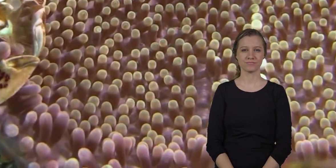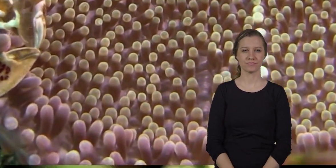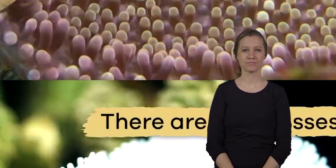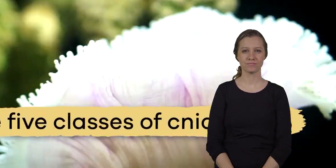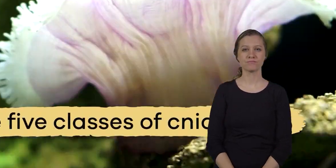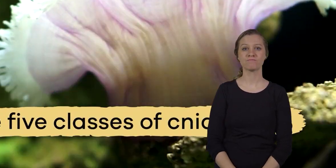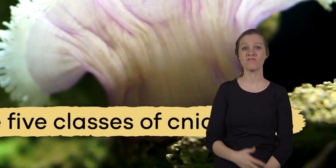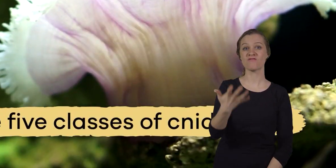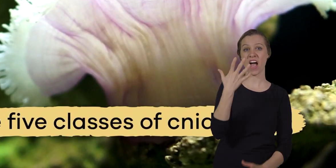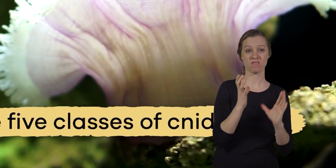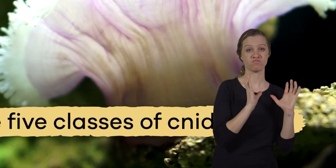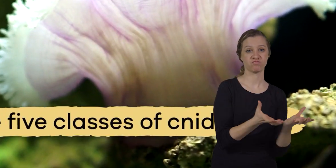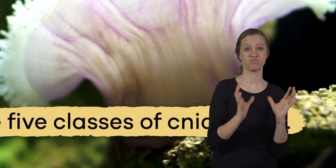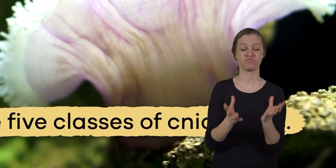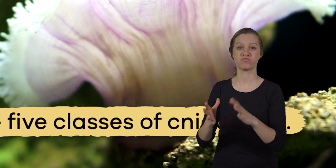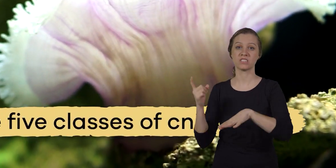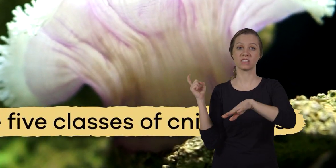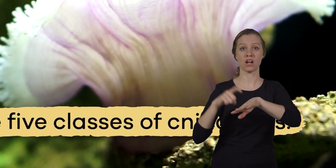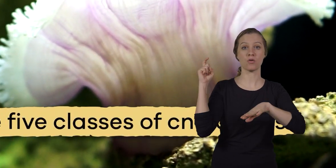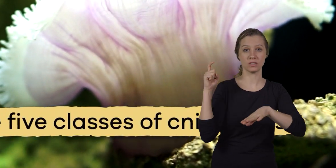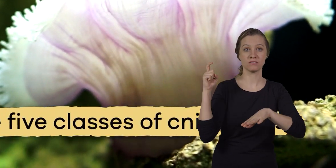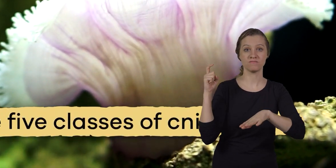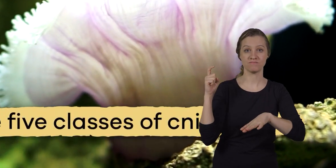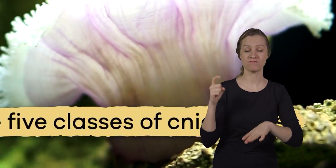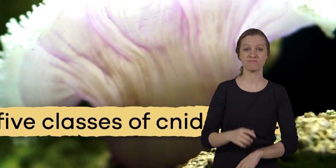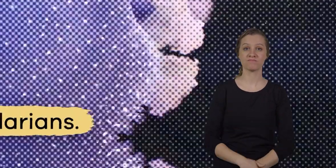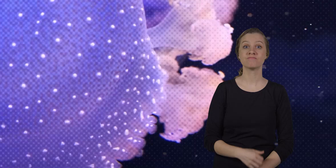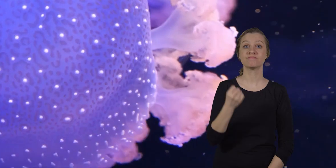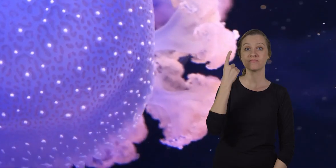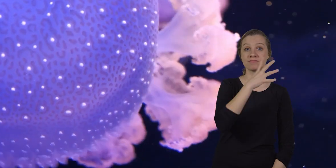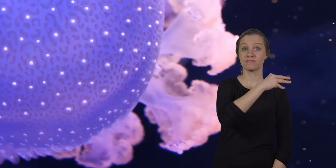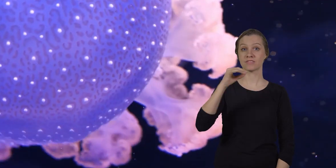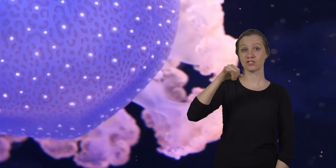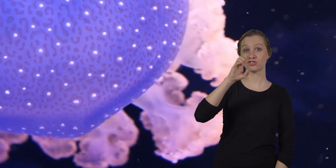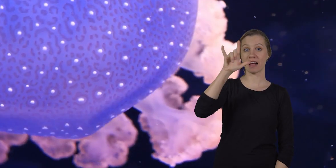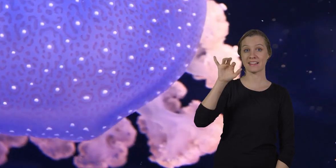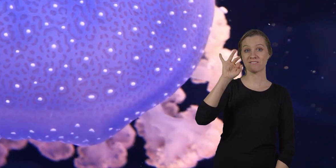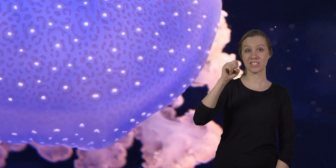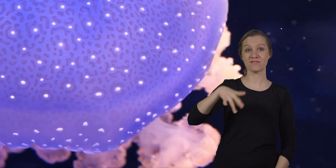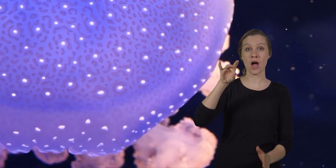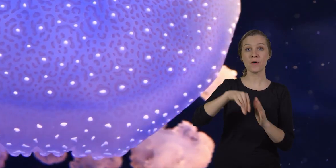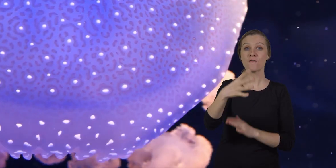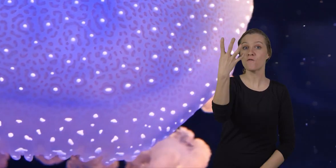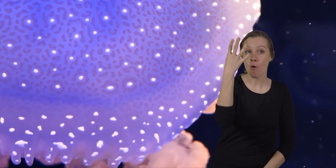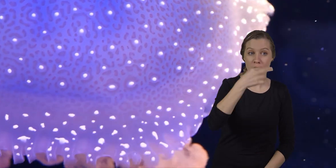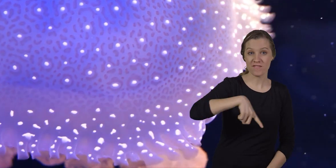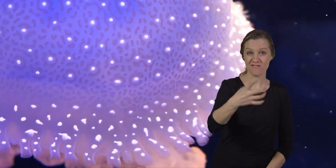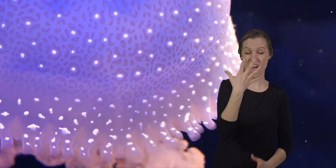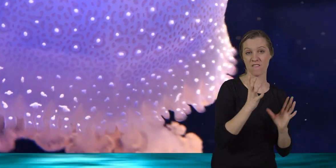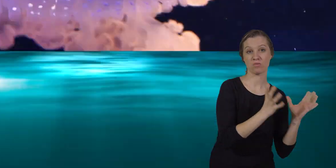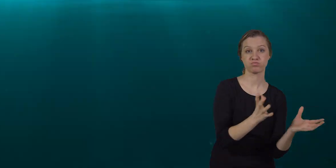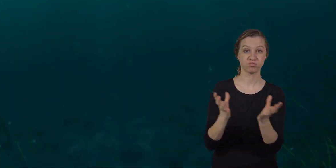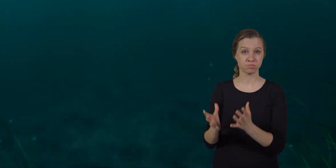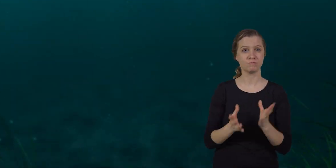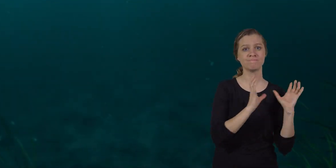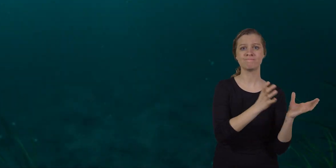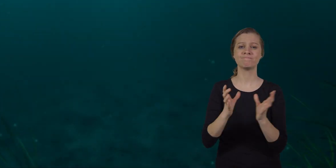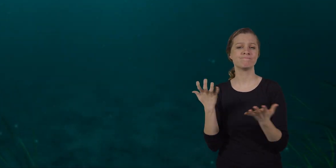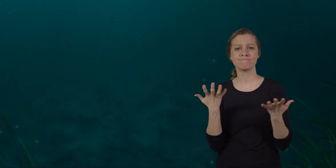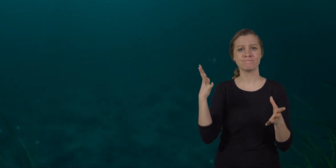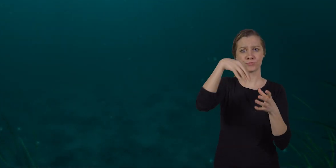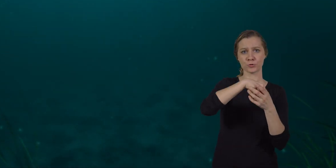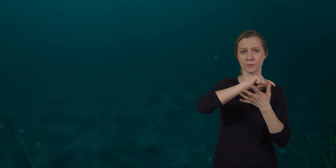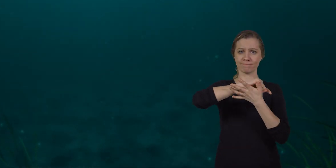there are five classes of cnidarians and jellyfish are found in four of them these